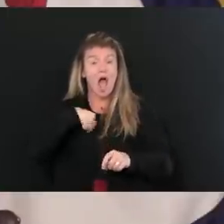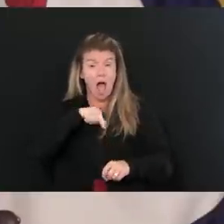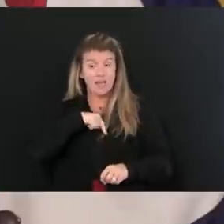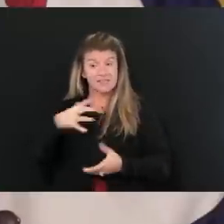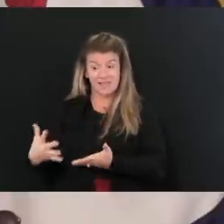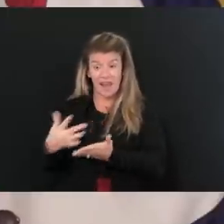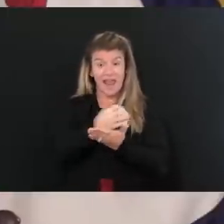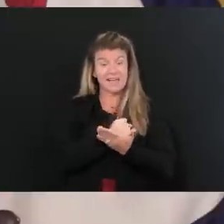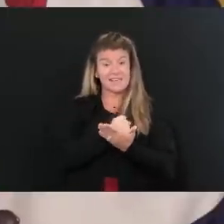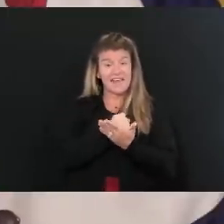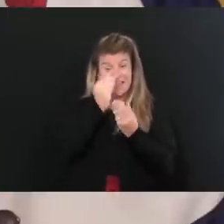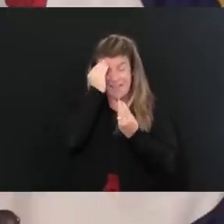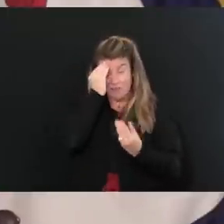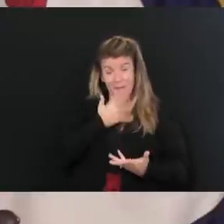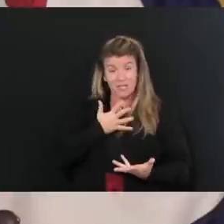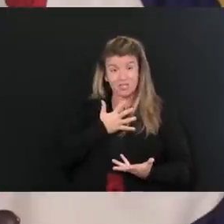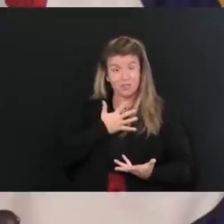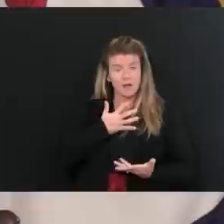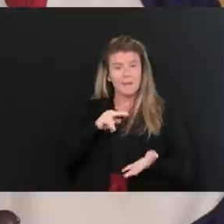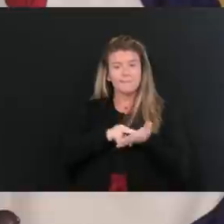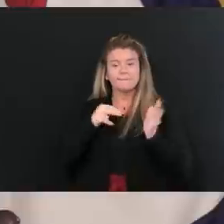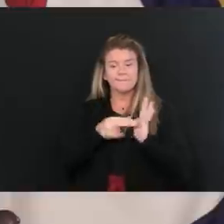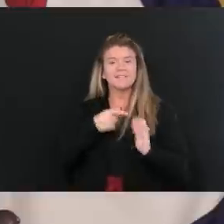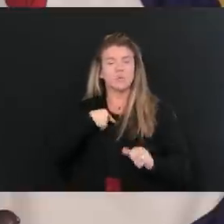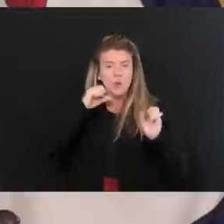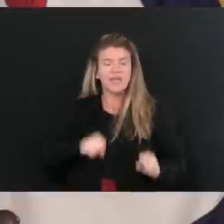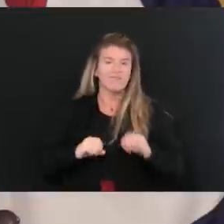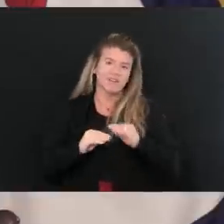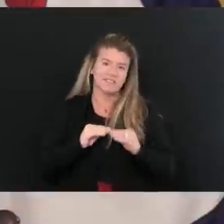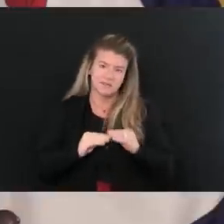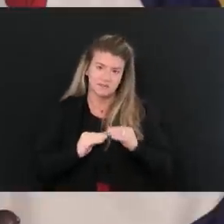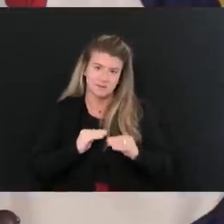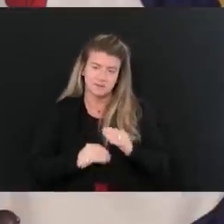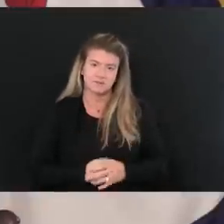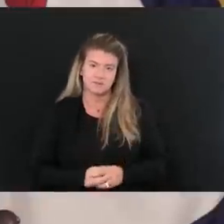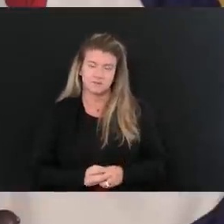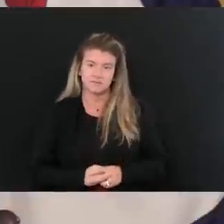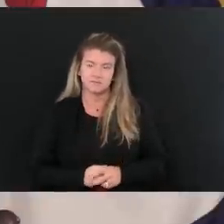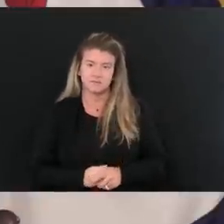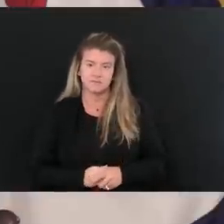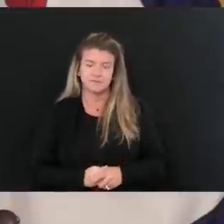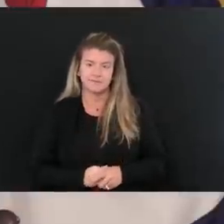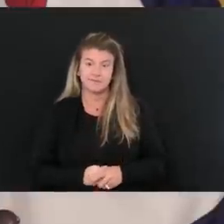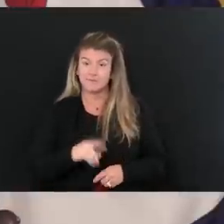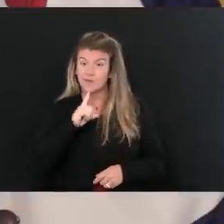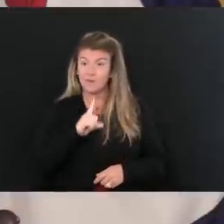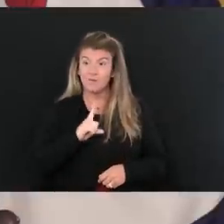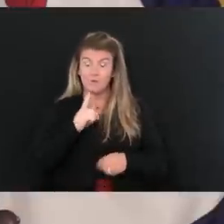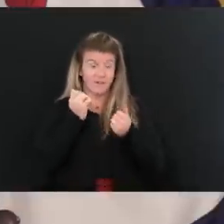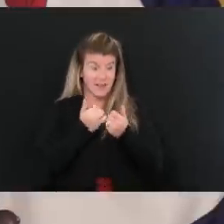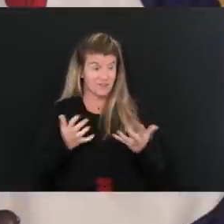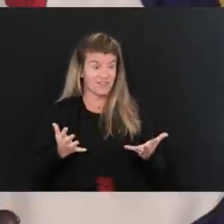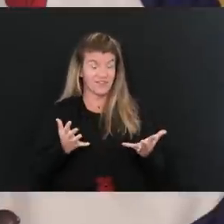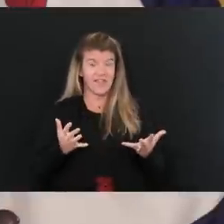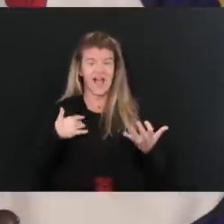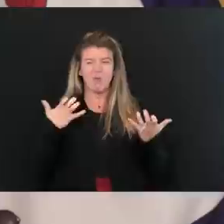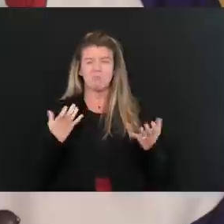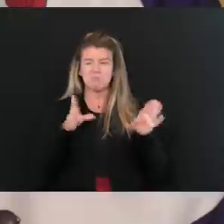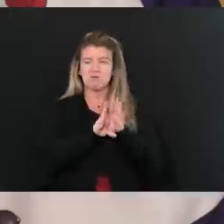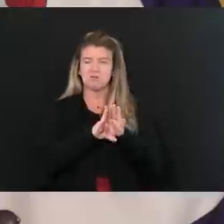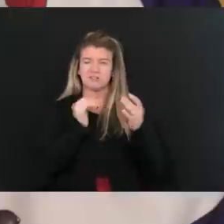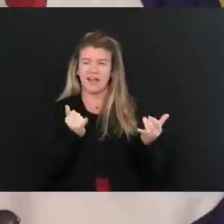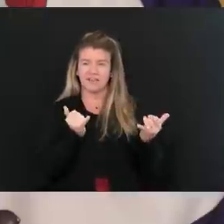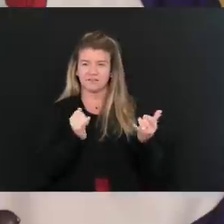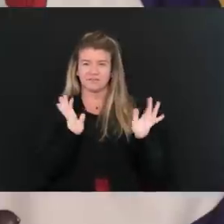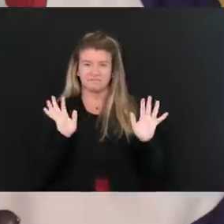with God's will. And so with all that being said, I'll sign off there.